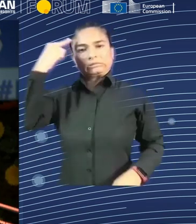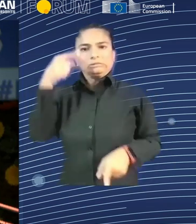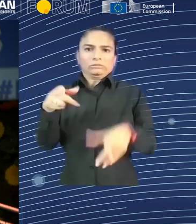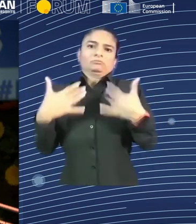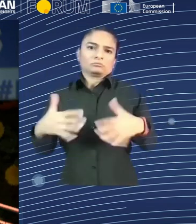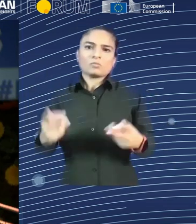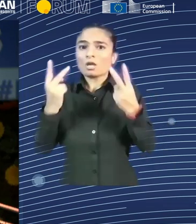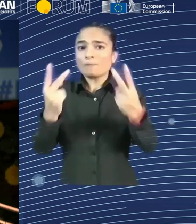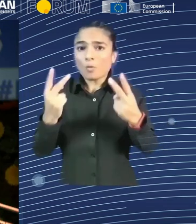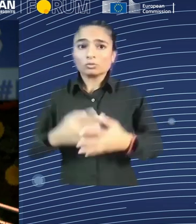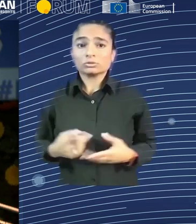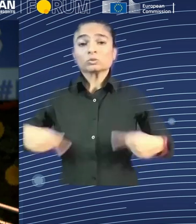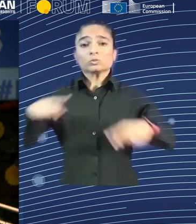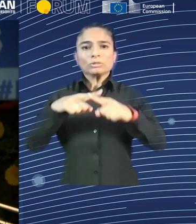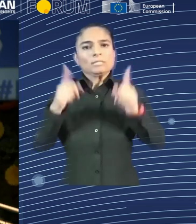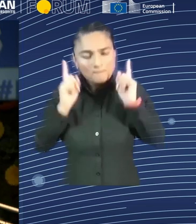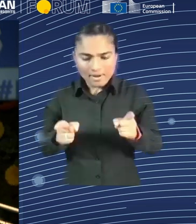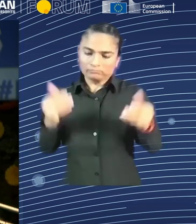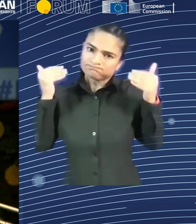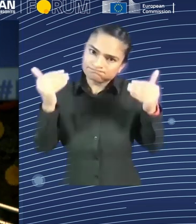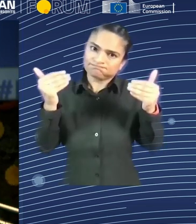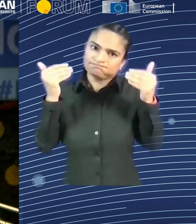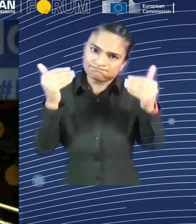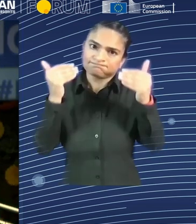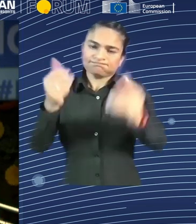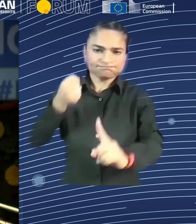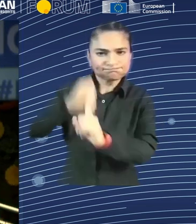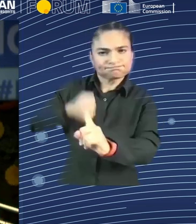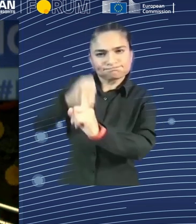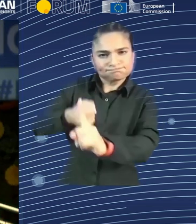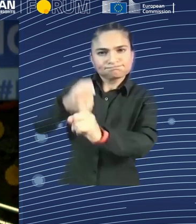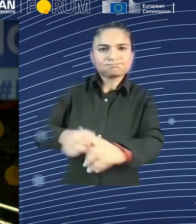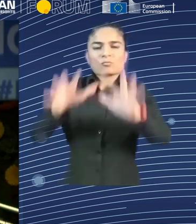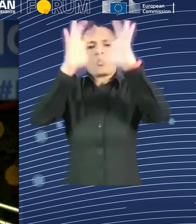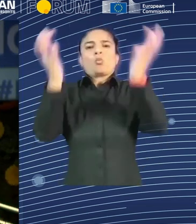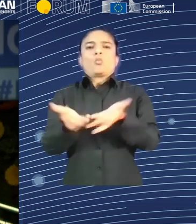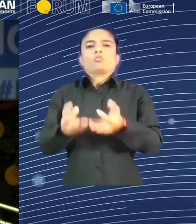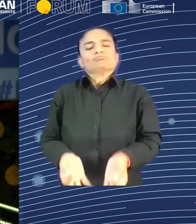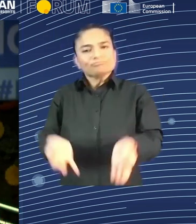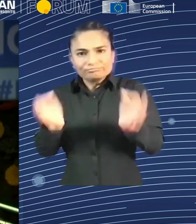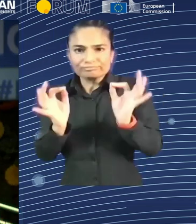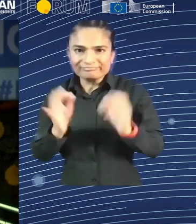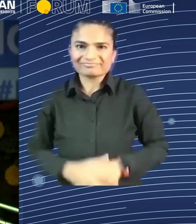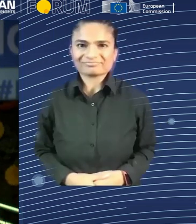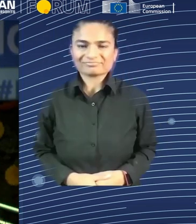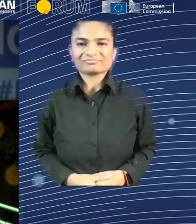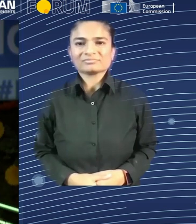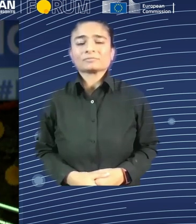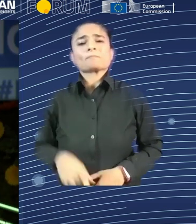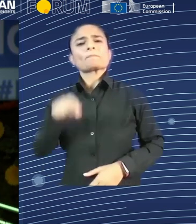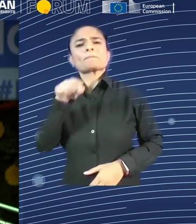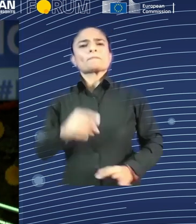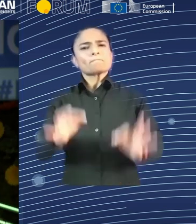for a better world. AI, it is clearly a force multiplier for human intelligence and productivity.